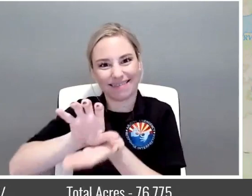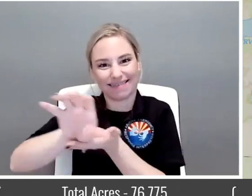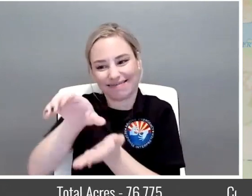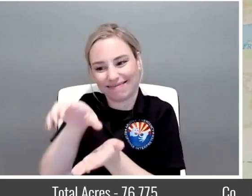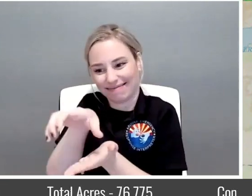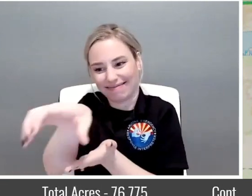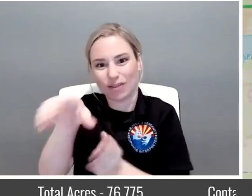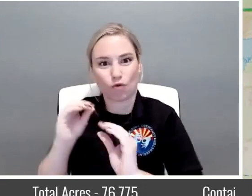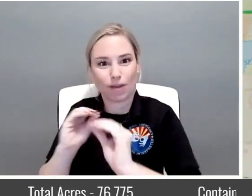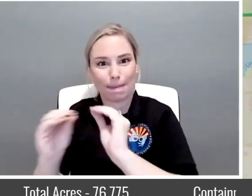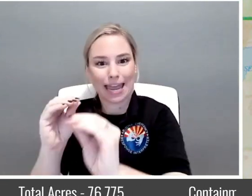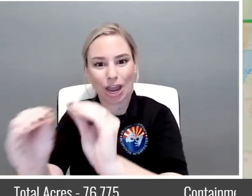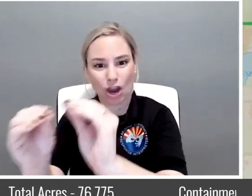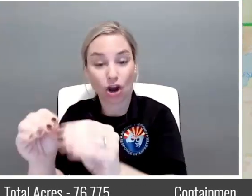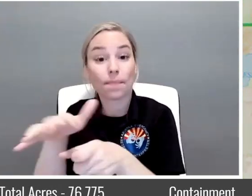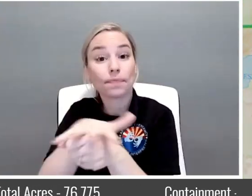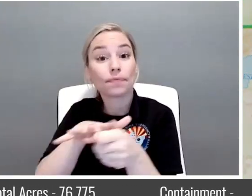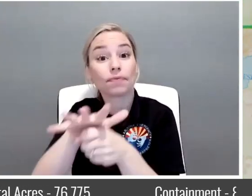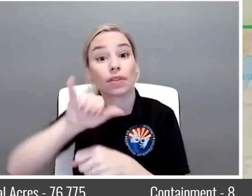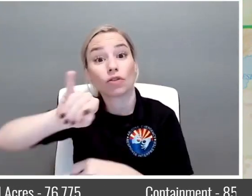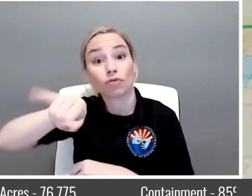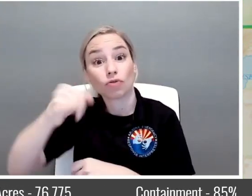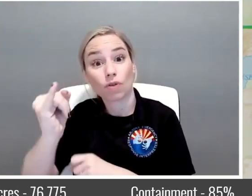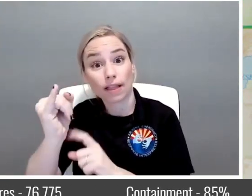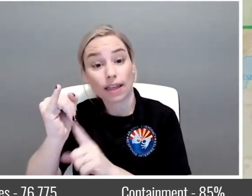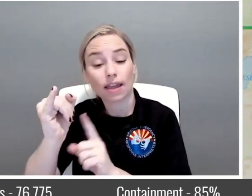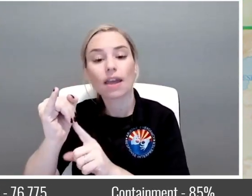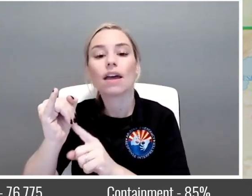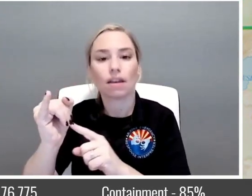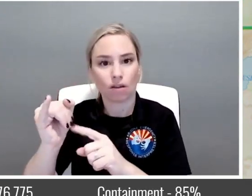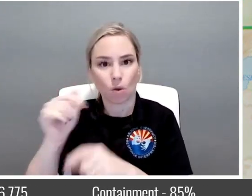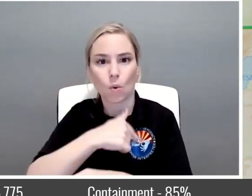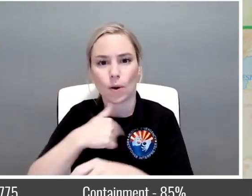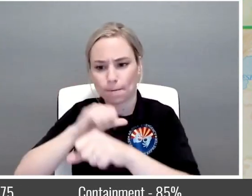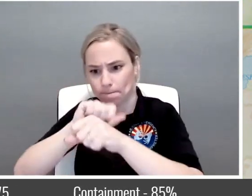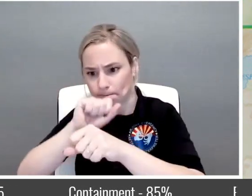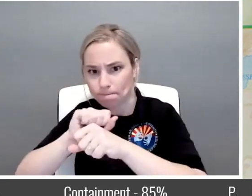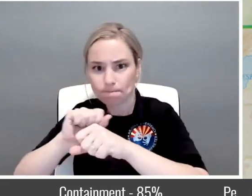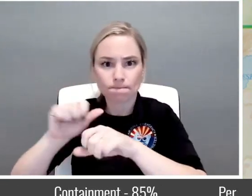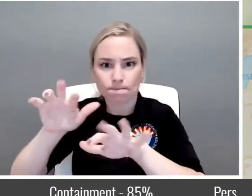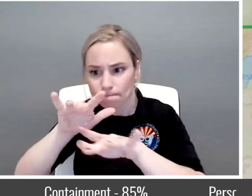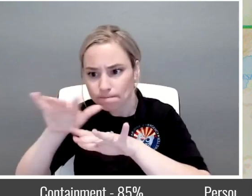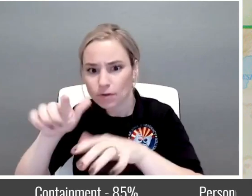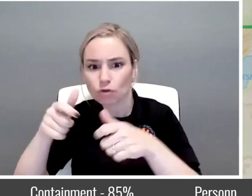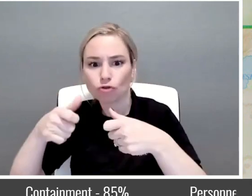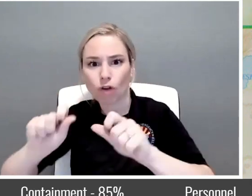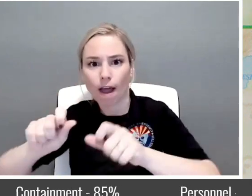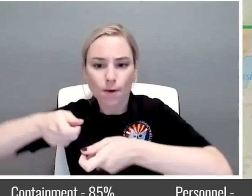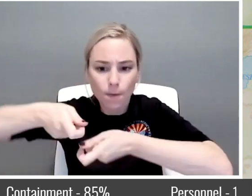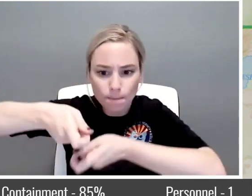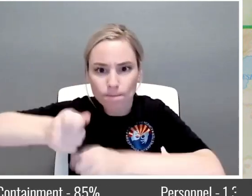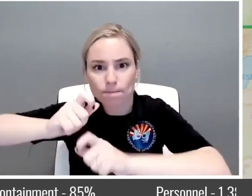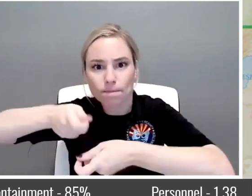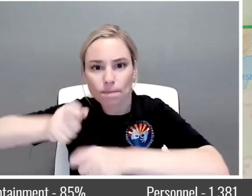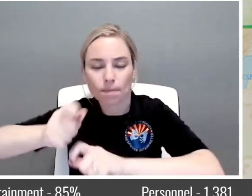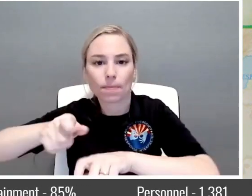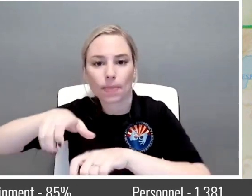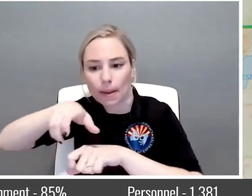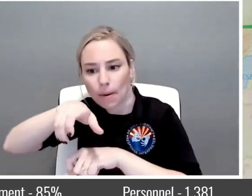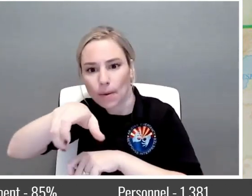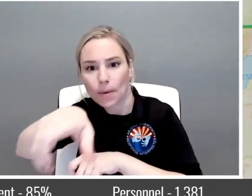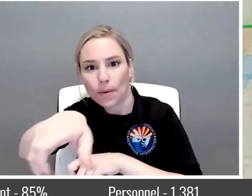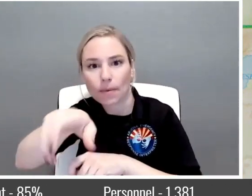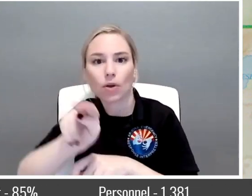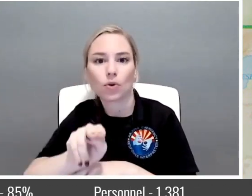chance area, we're working trying to get direct line in on this middle fork of the North Fork River down to that drainage